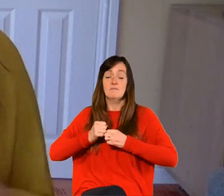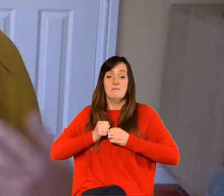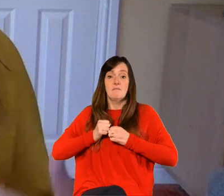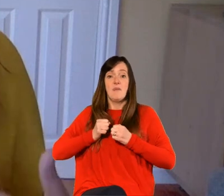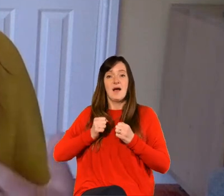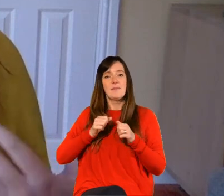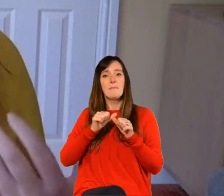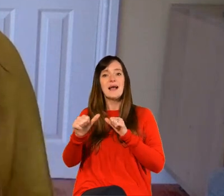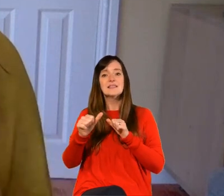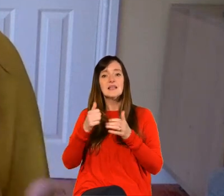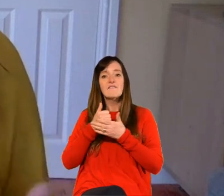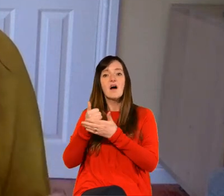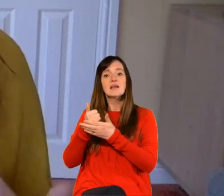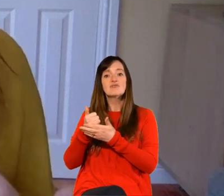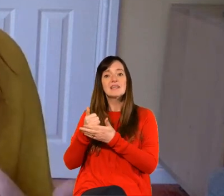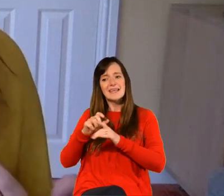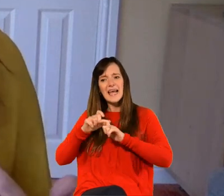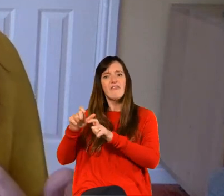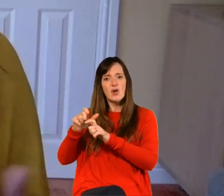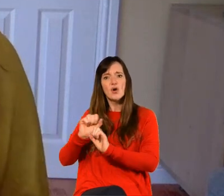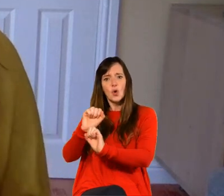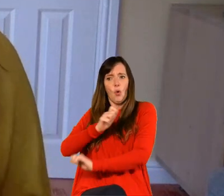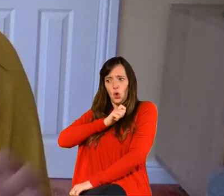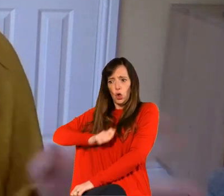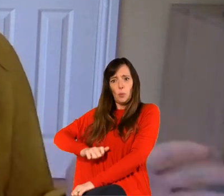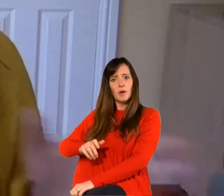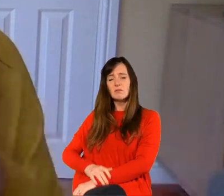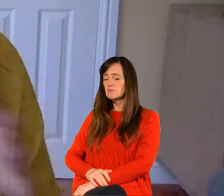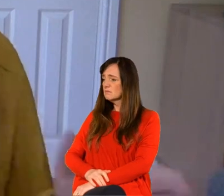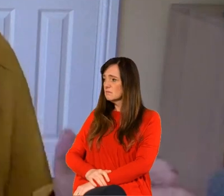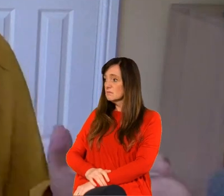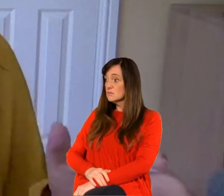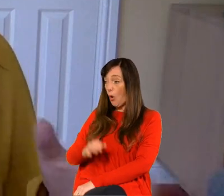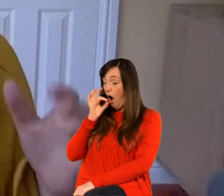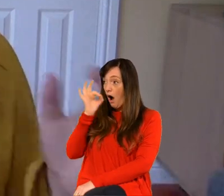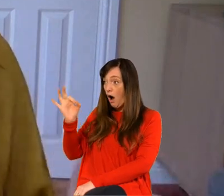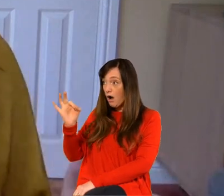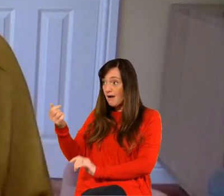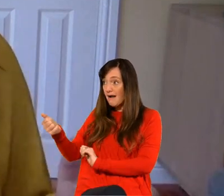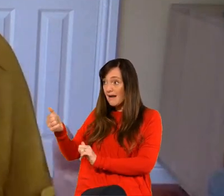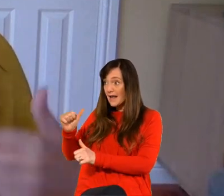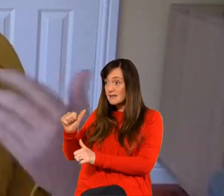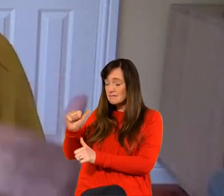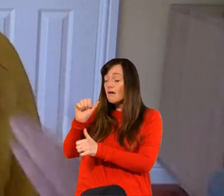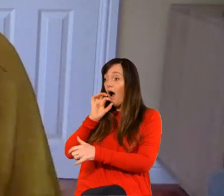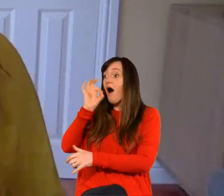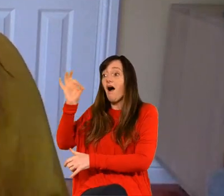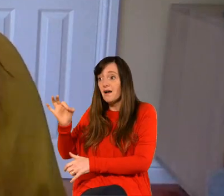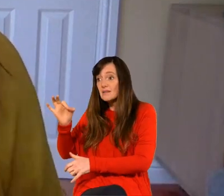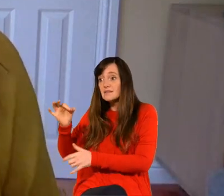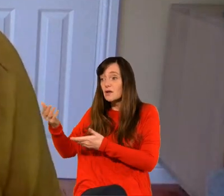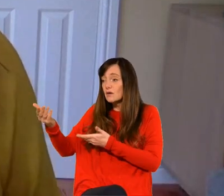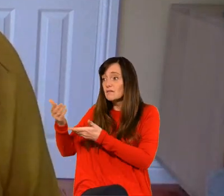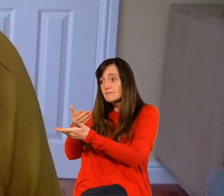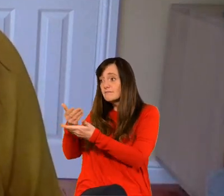advice would be to carry on being human and asking the next question so what did you last ask them how are they doing and keep that